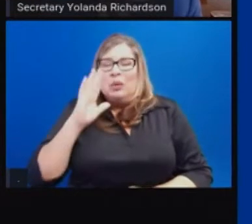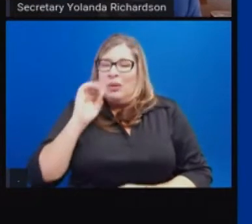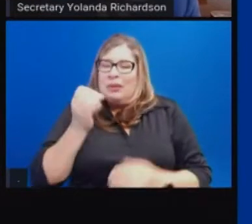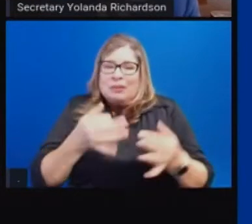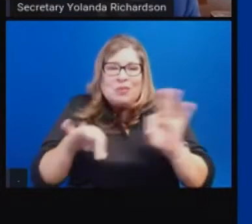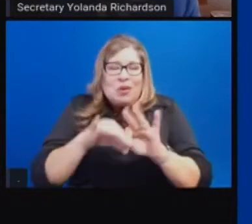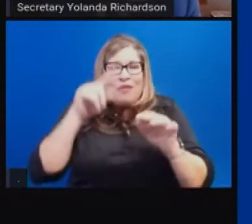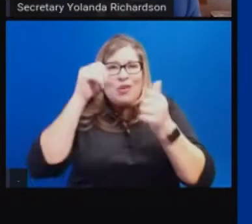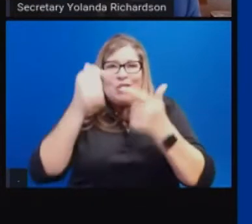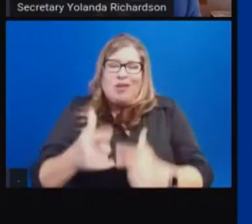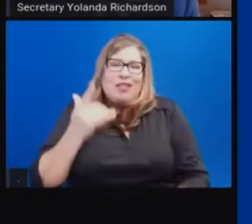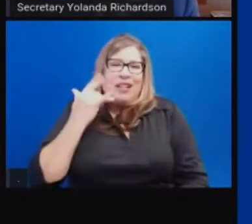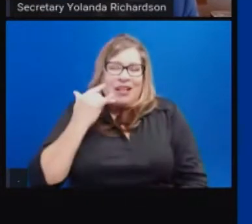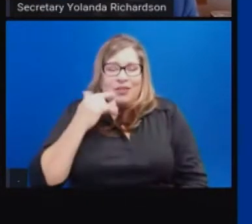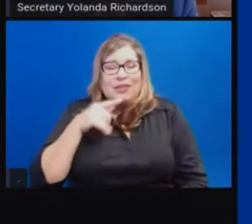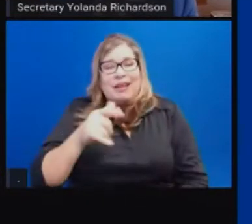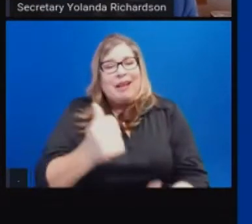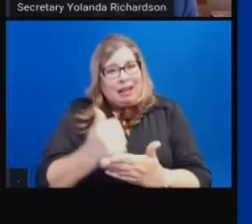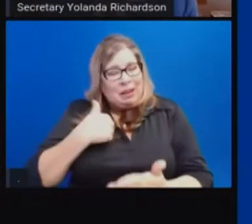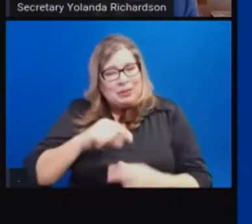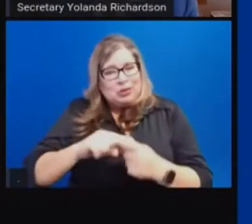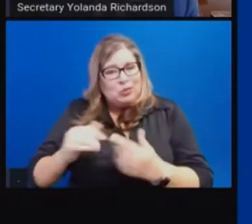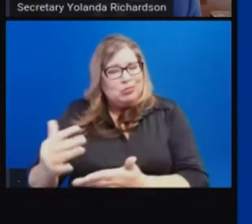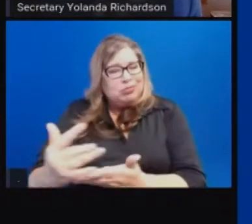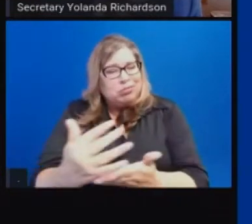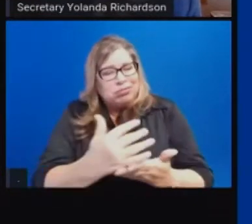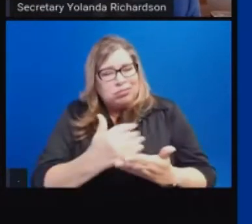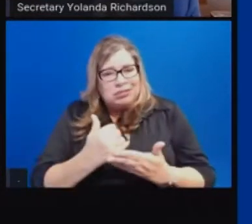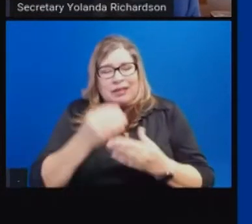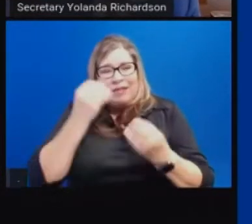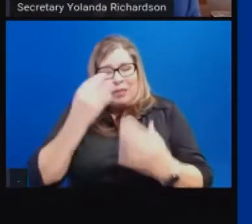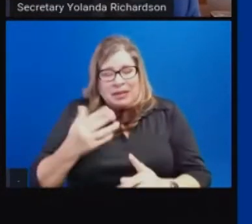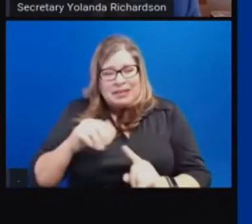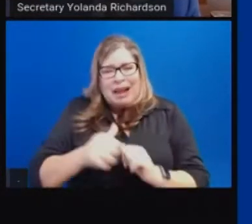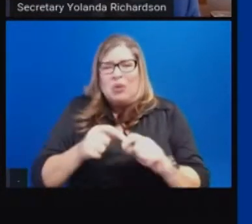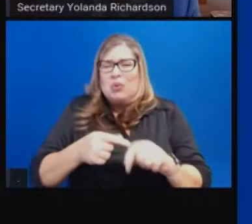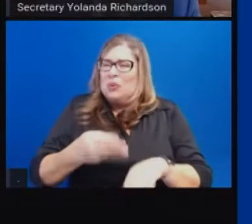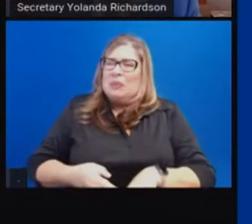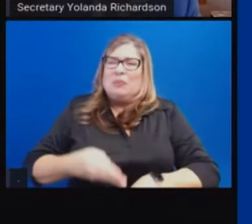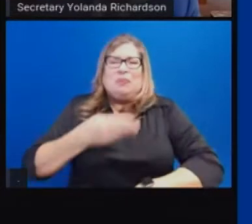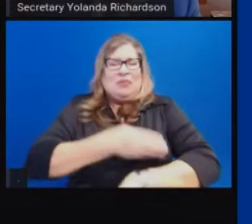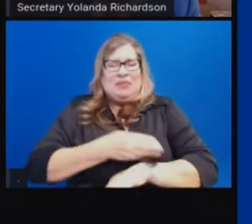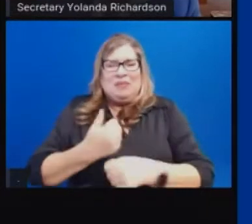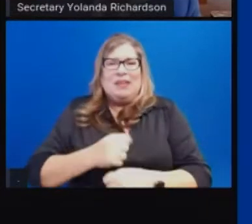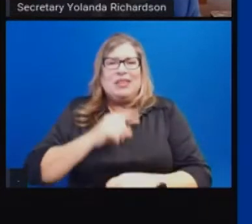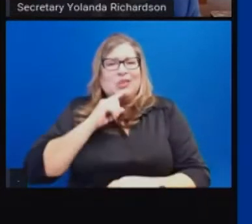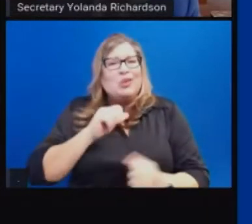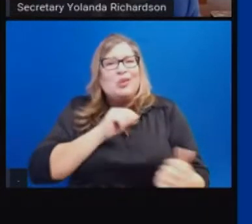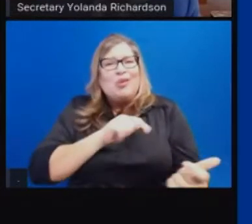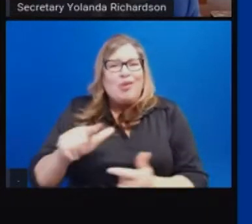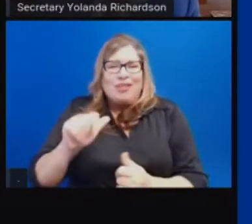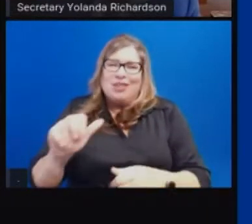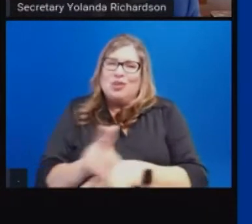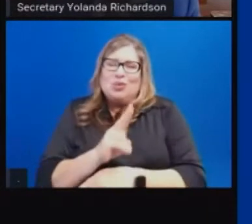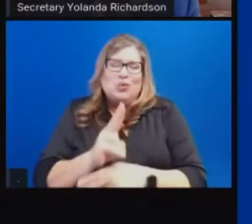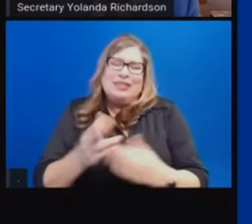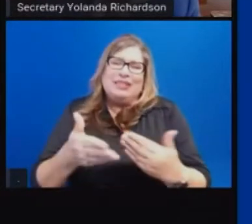to collect information on how we can make that the most user-friendly tool for Californians available. Next slide.